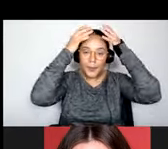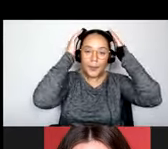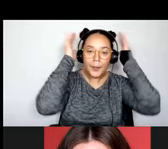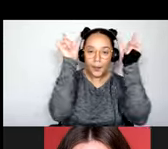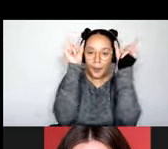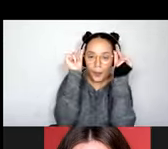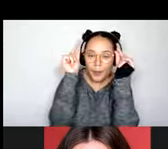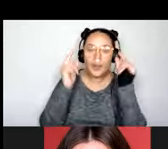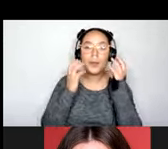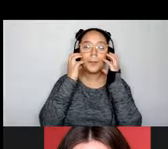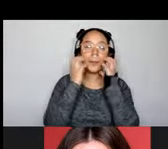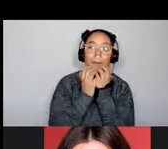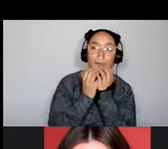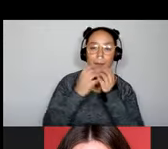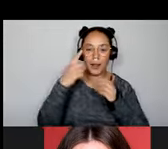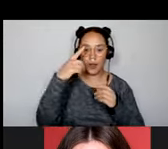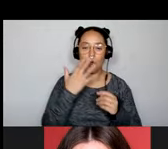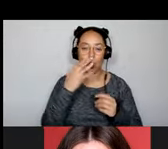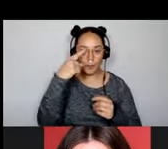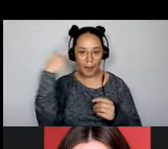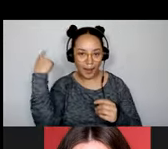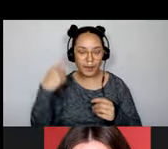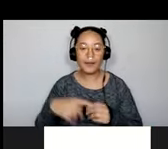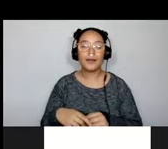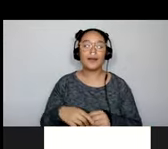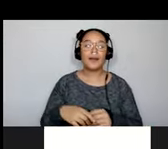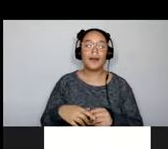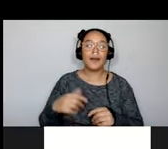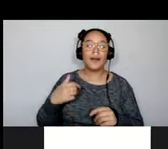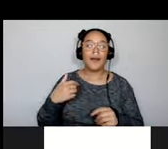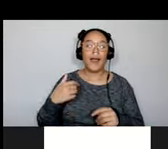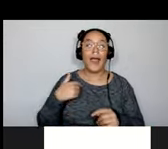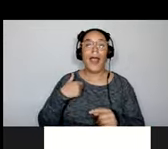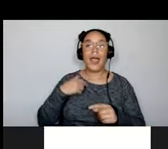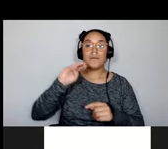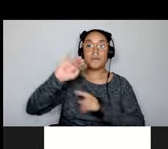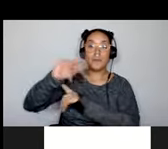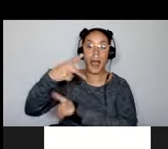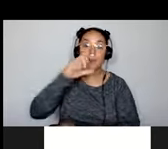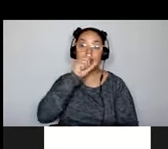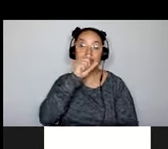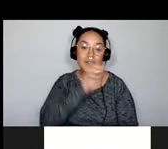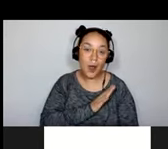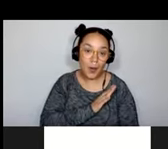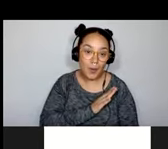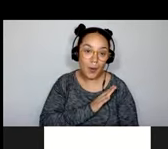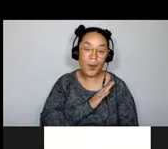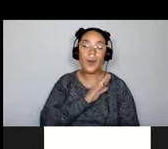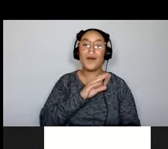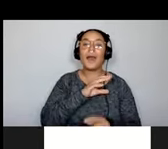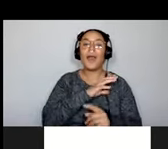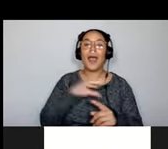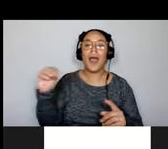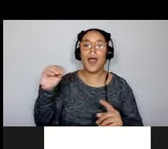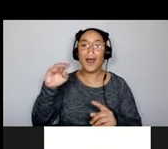have a desktop with a picture with a map of Scarborough and a, uh, canvas print of mountains in